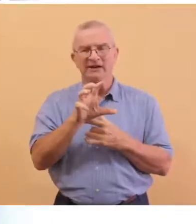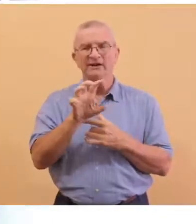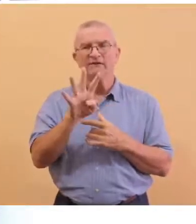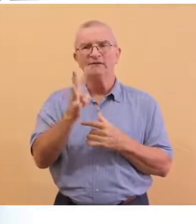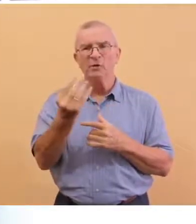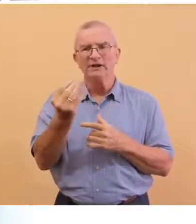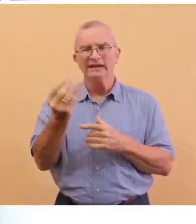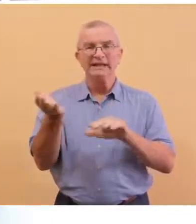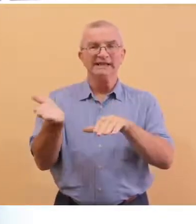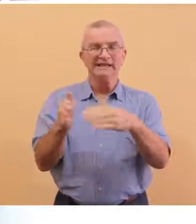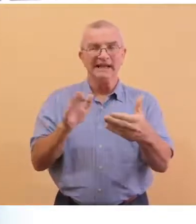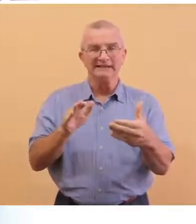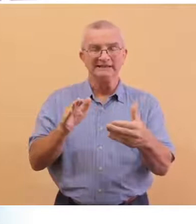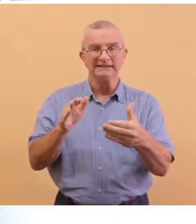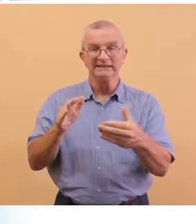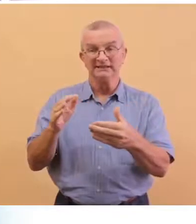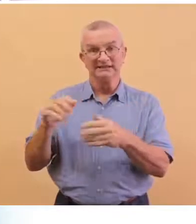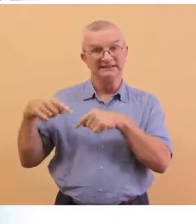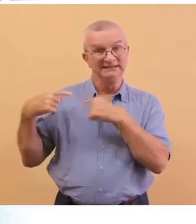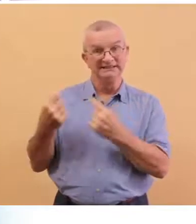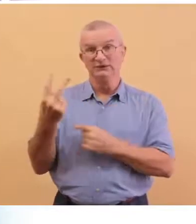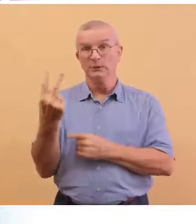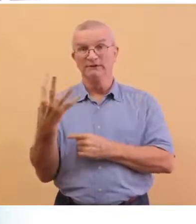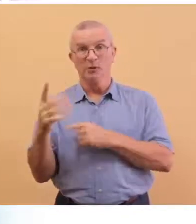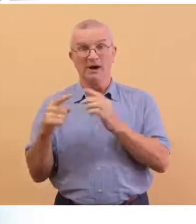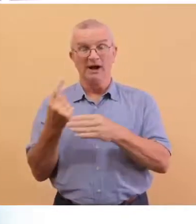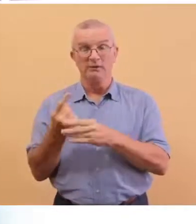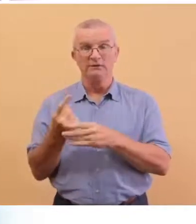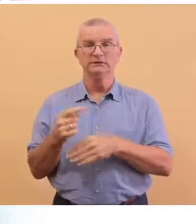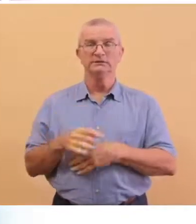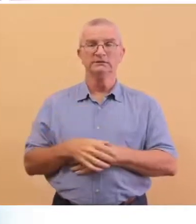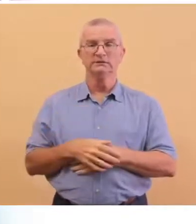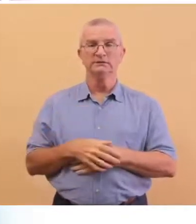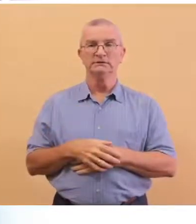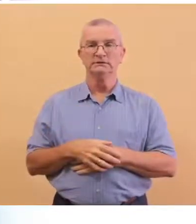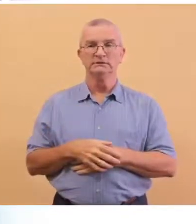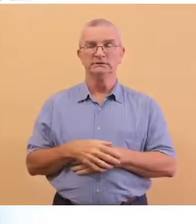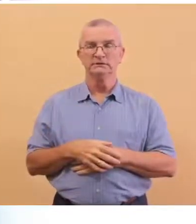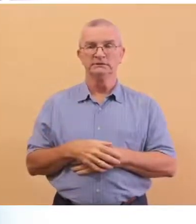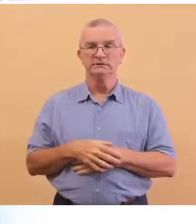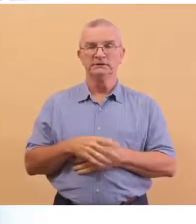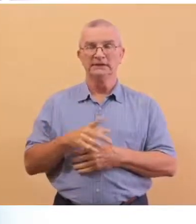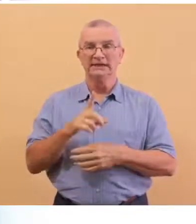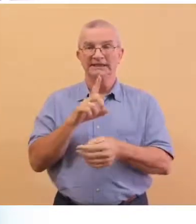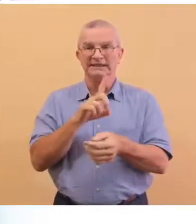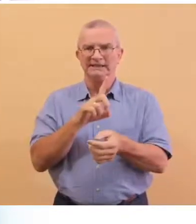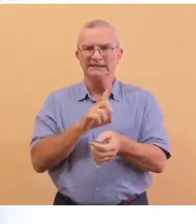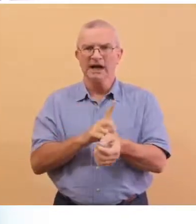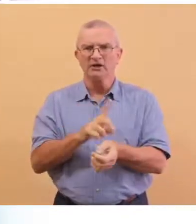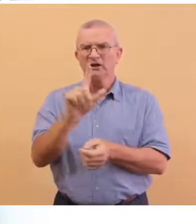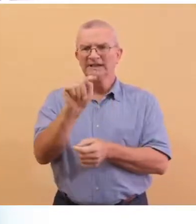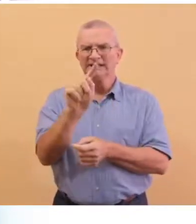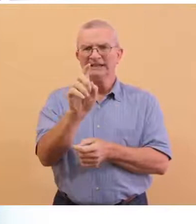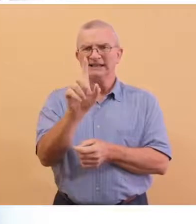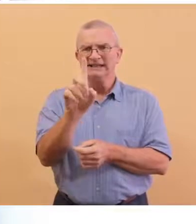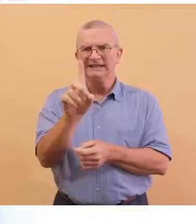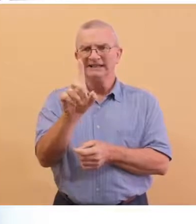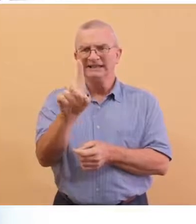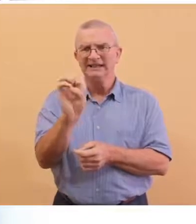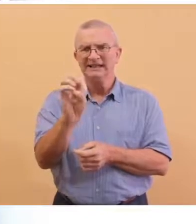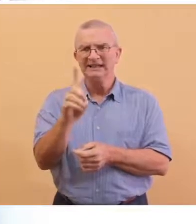deaths in the last 24 hours. As Dr. Tedros intimated,